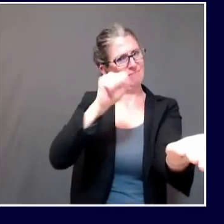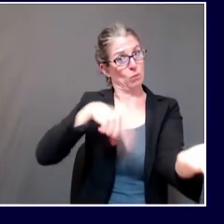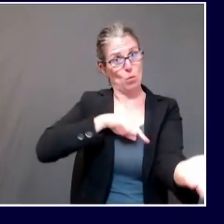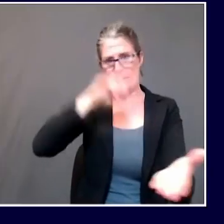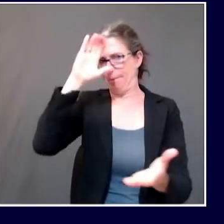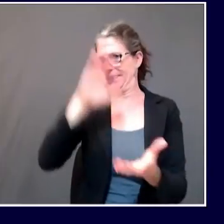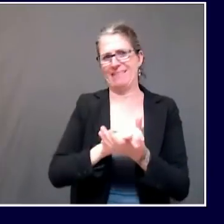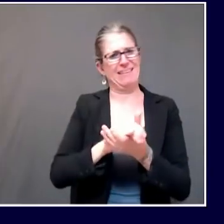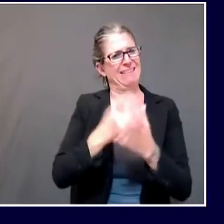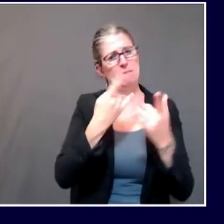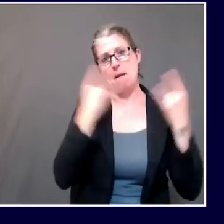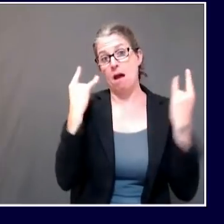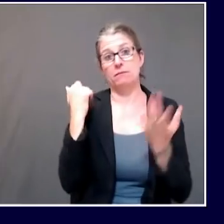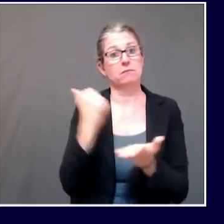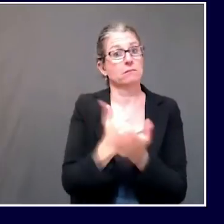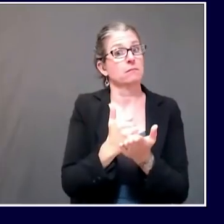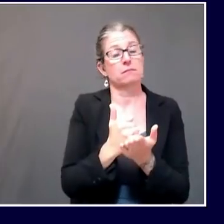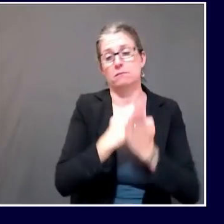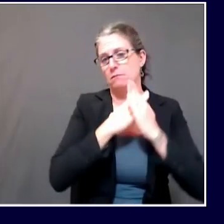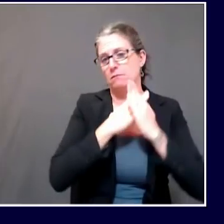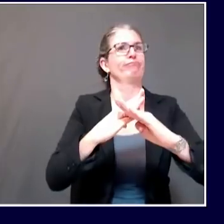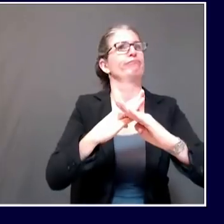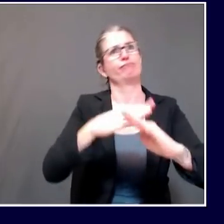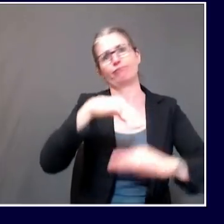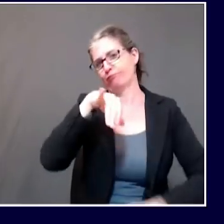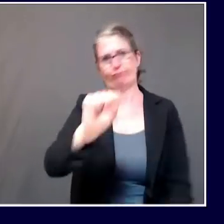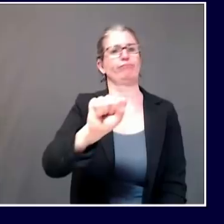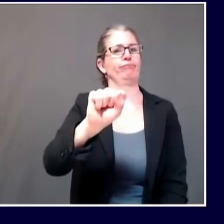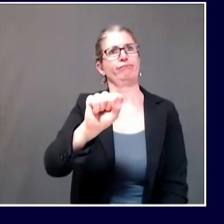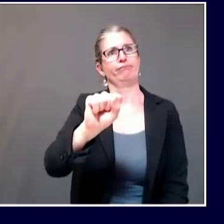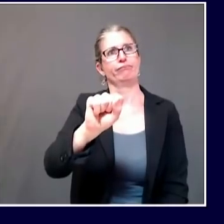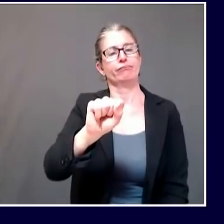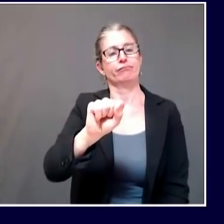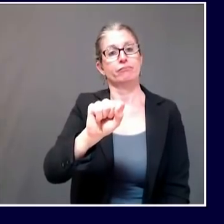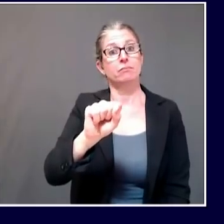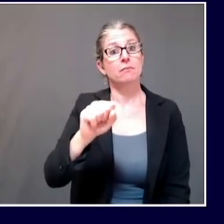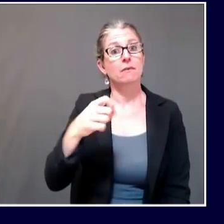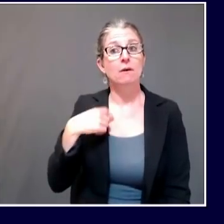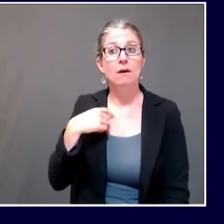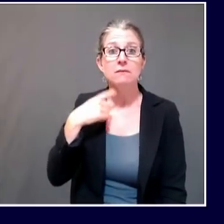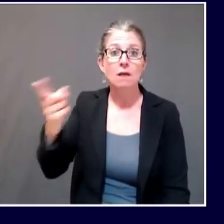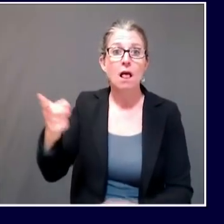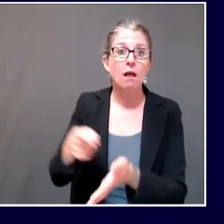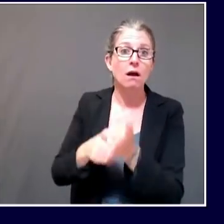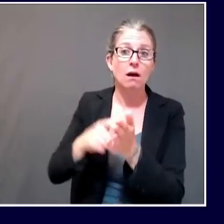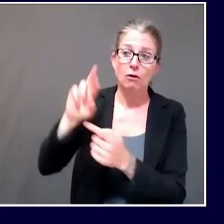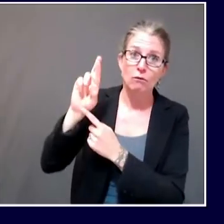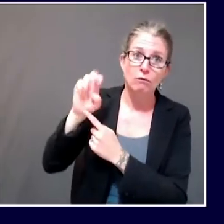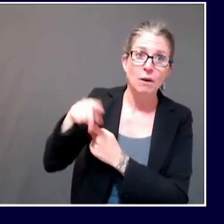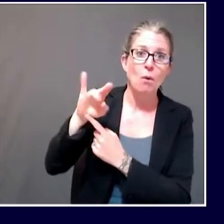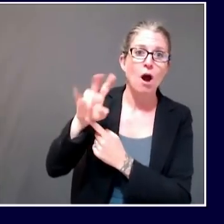as well as to reduce the likelihood of transmission. I know that there have been, you bet.